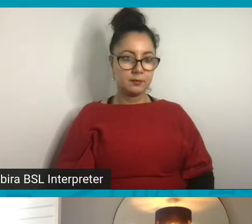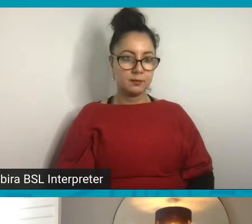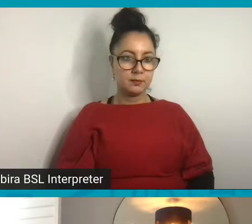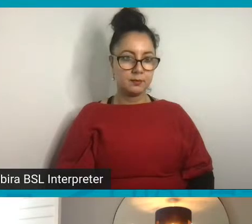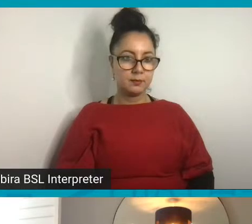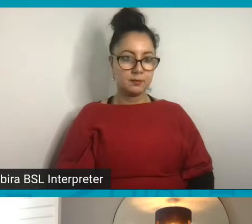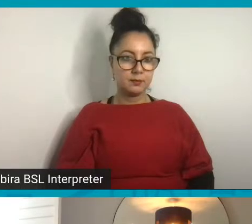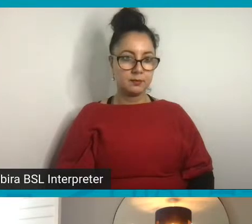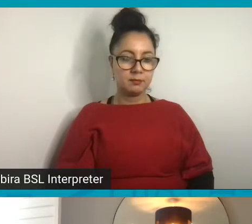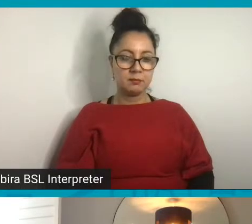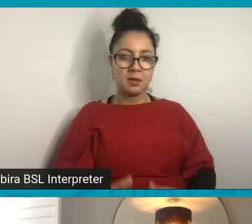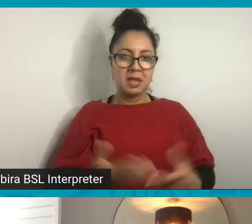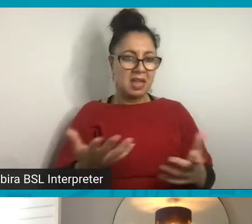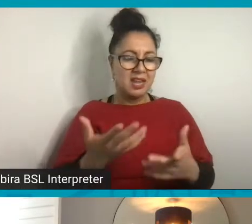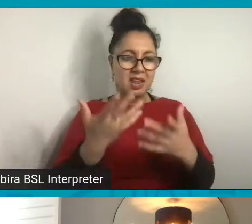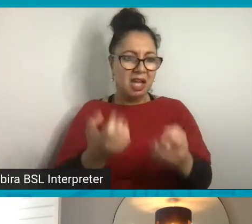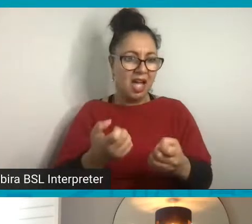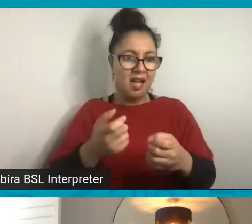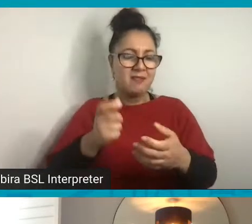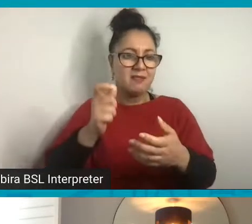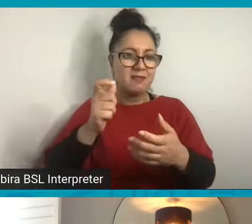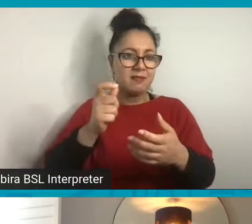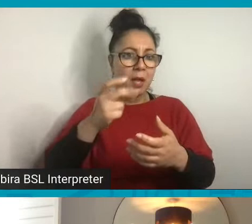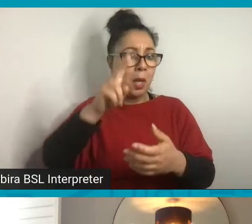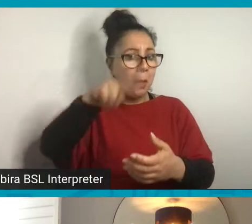again, fell tips as well. But if you've got some paints,